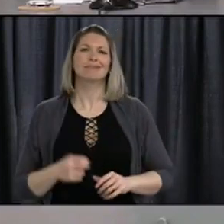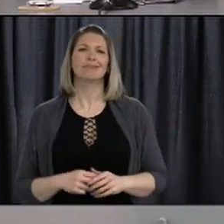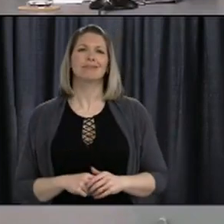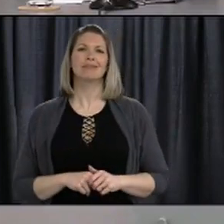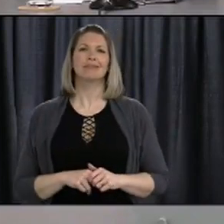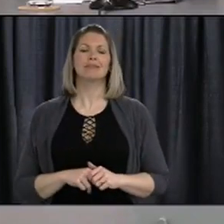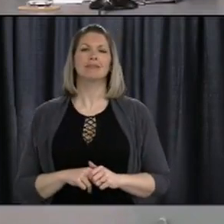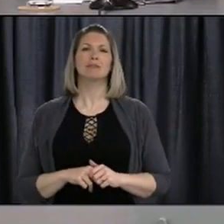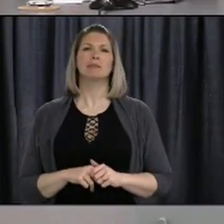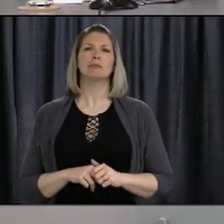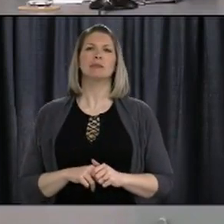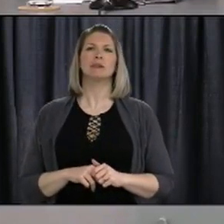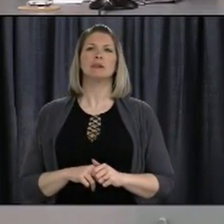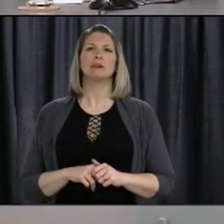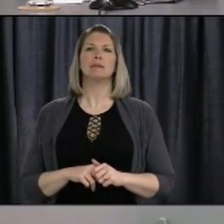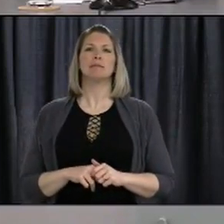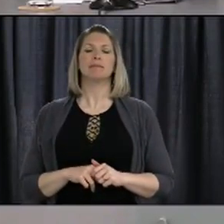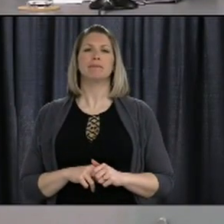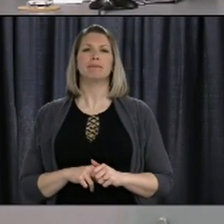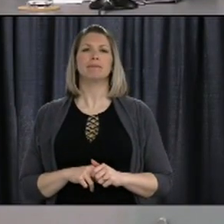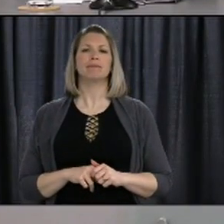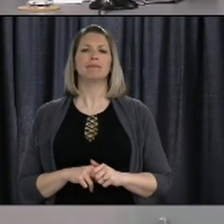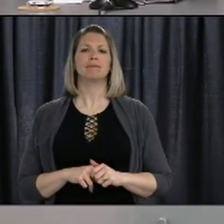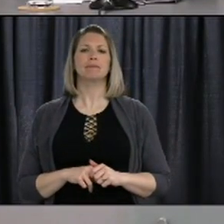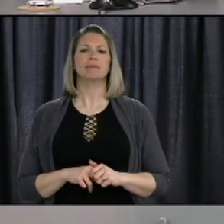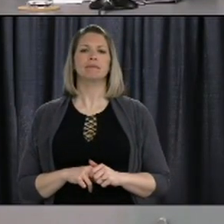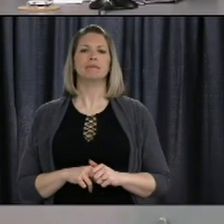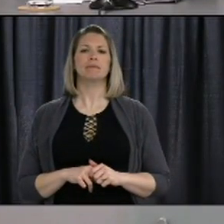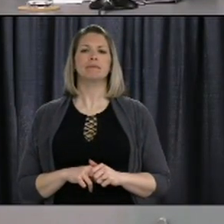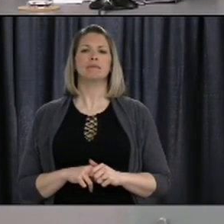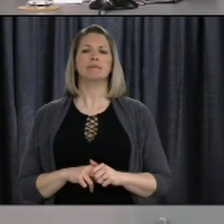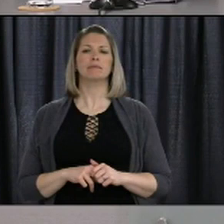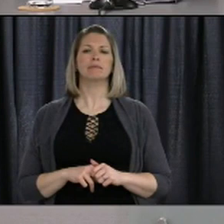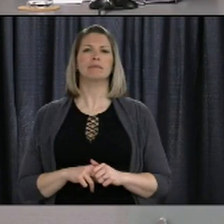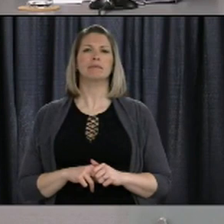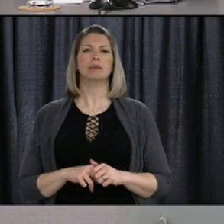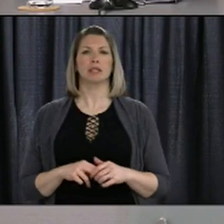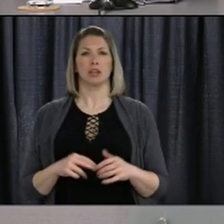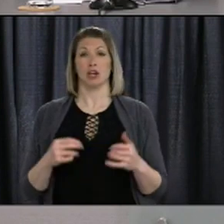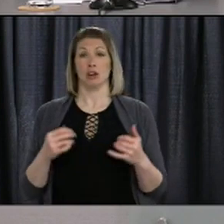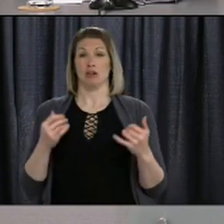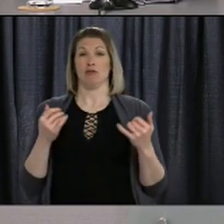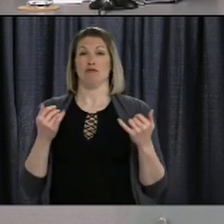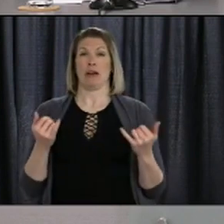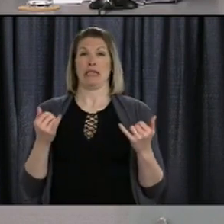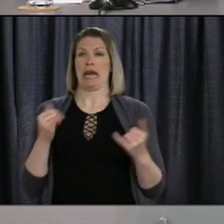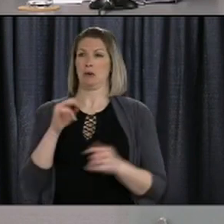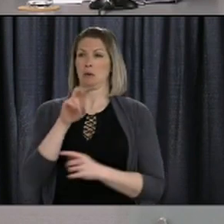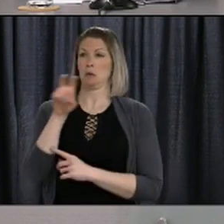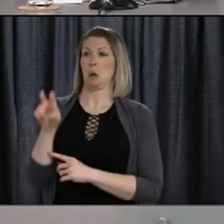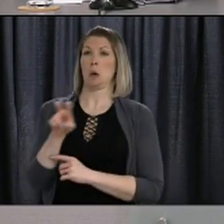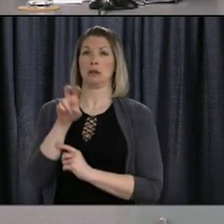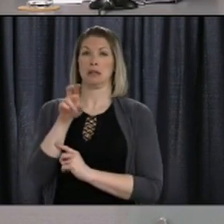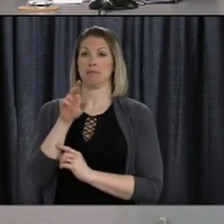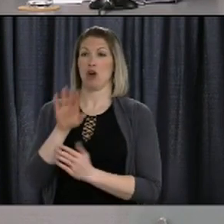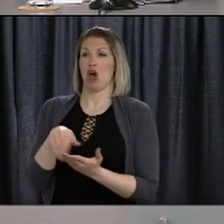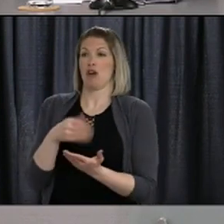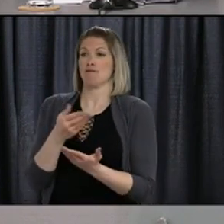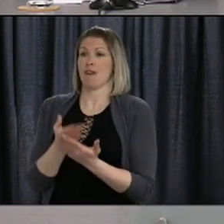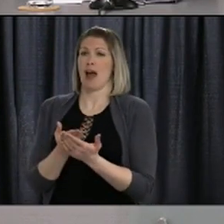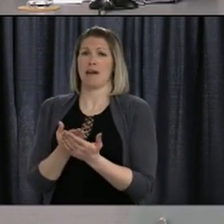And my last question, with the number of visitors that we're seeing right now fairly low, the Premier went over those numbers earlier this week, around